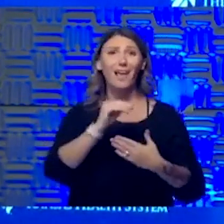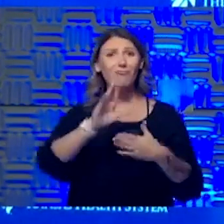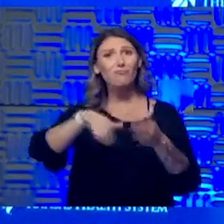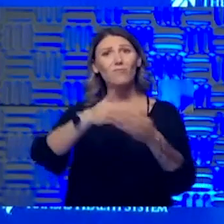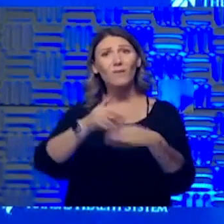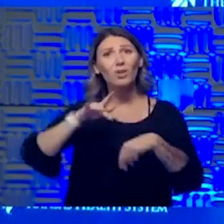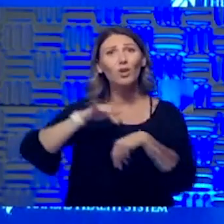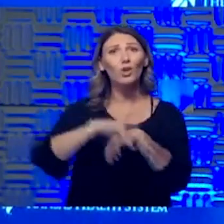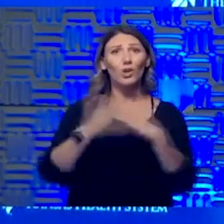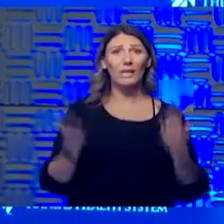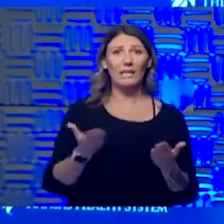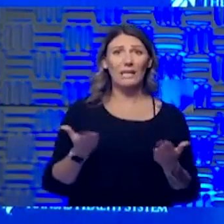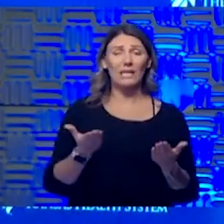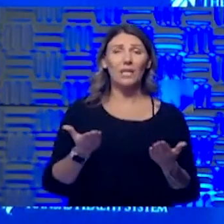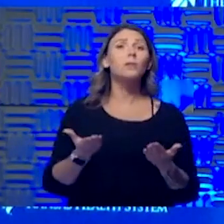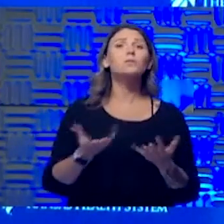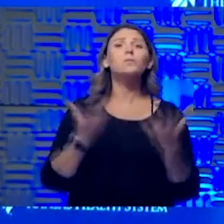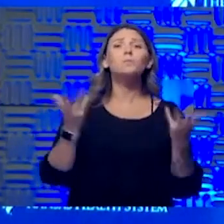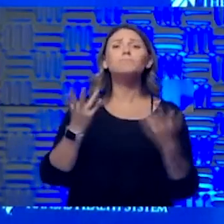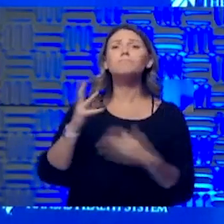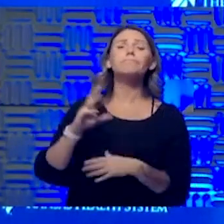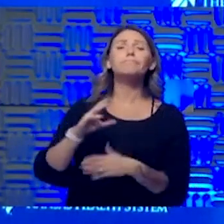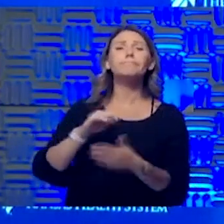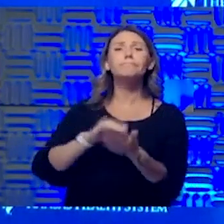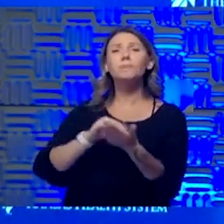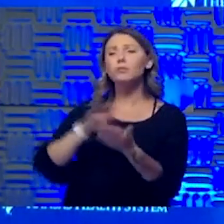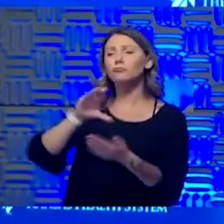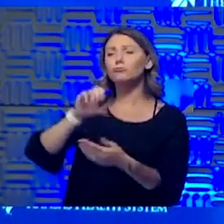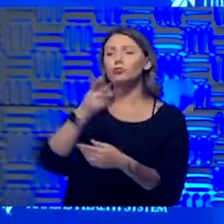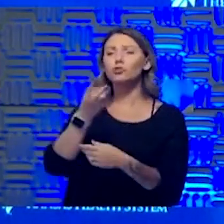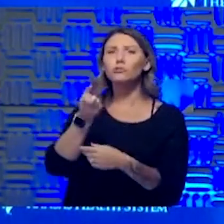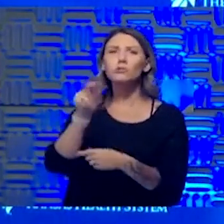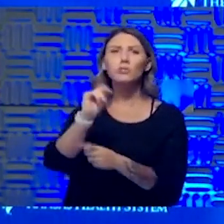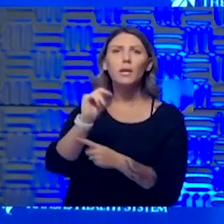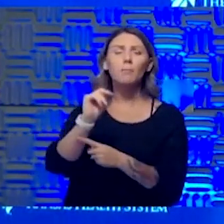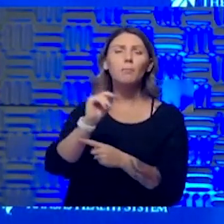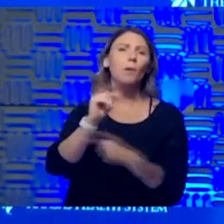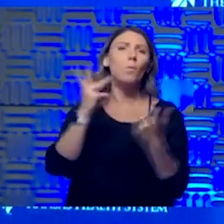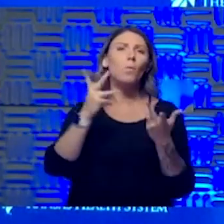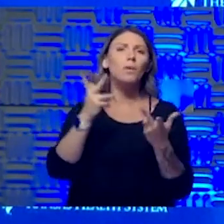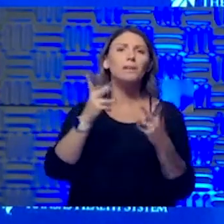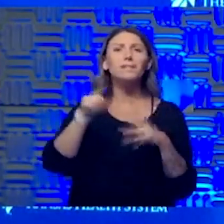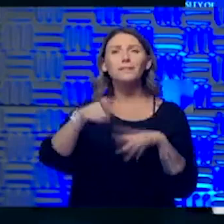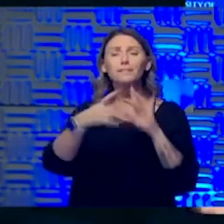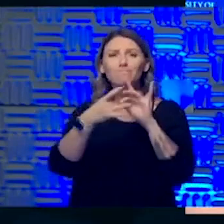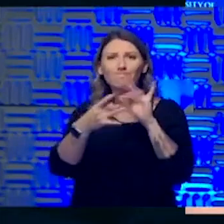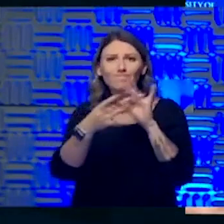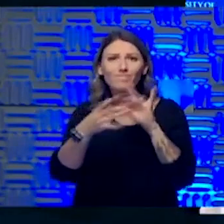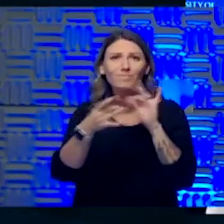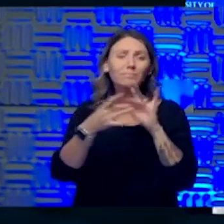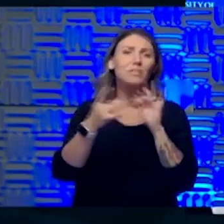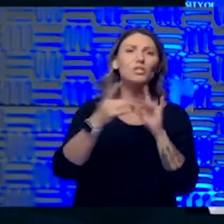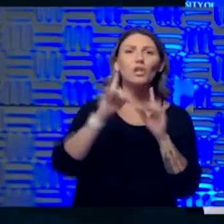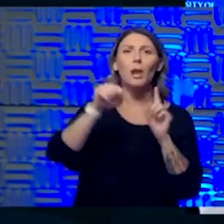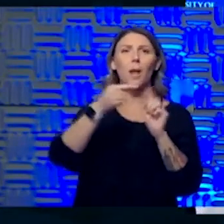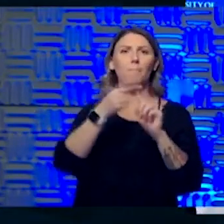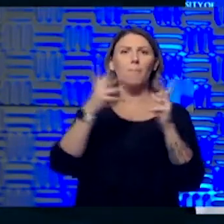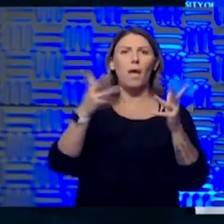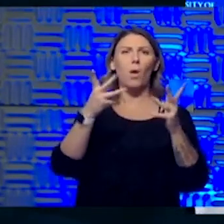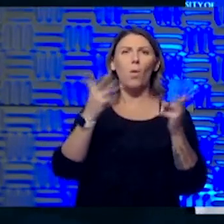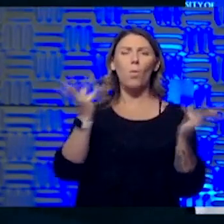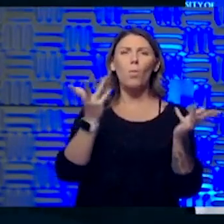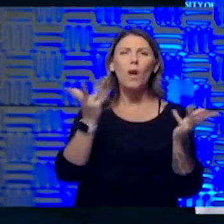about the warning signs, for example, of losing vision and, um, floaters and the things you try and talk to me about all the time?